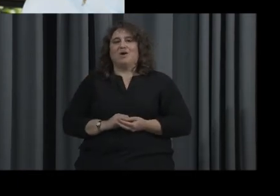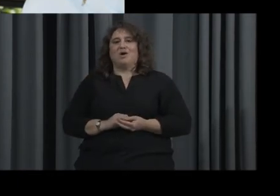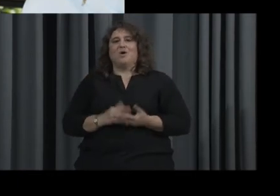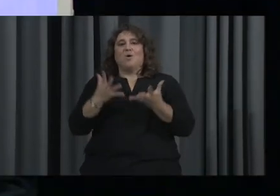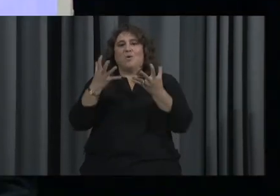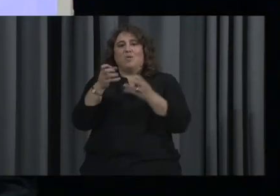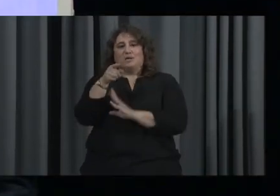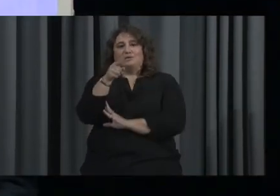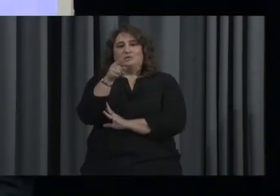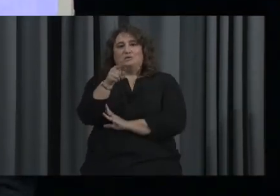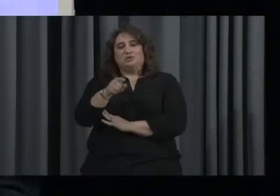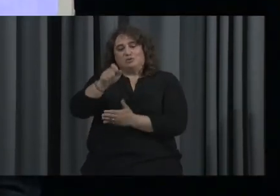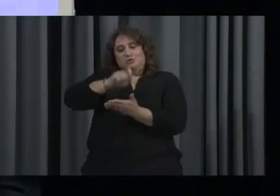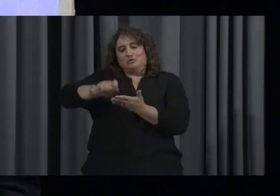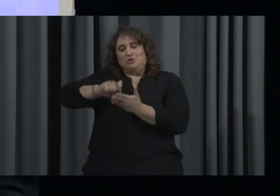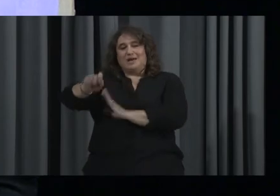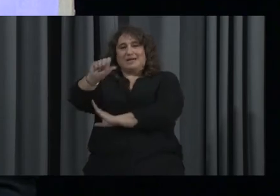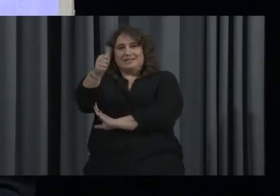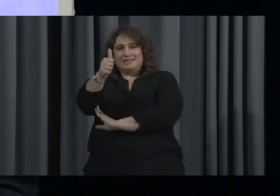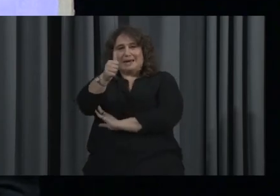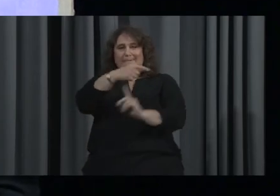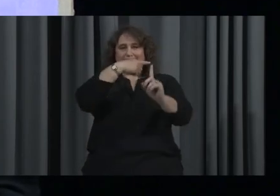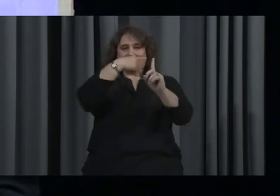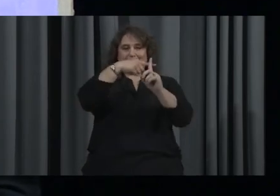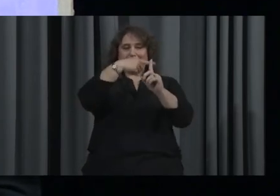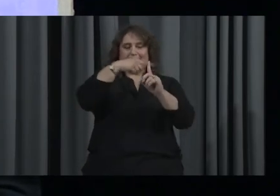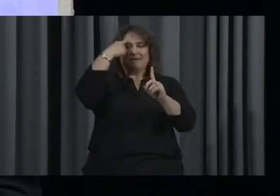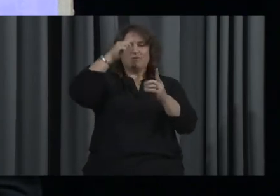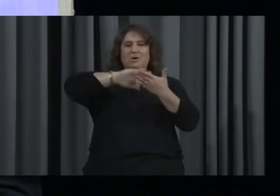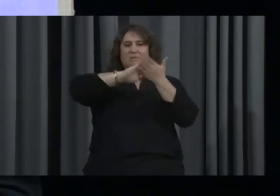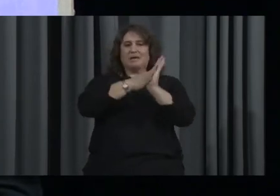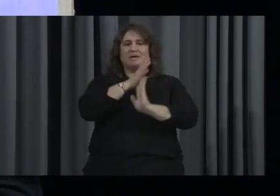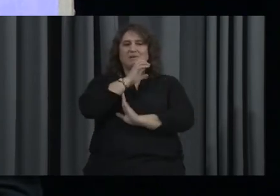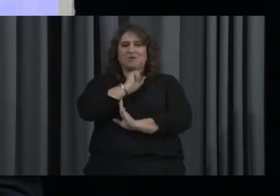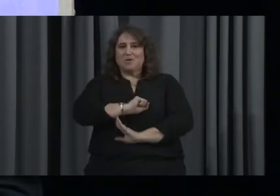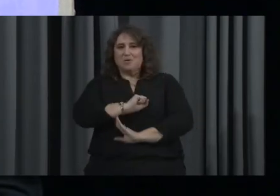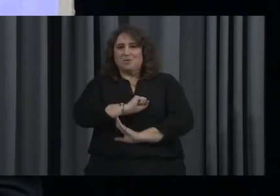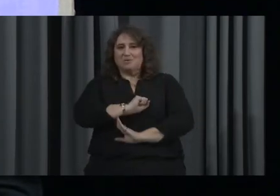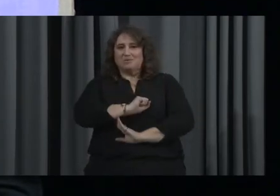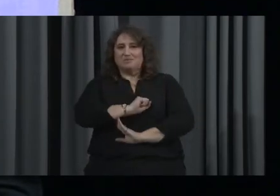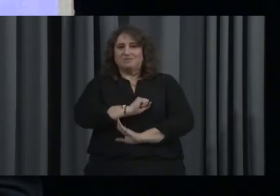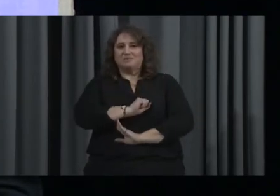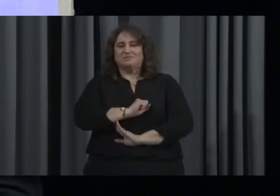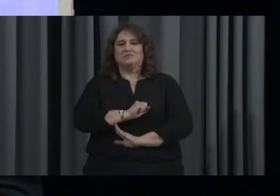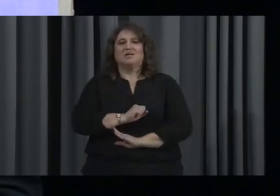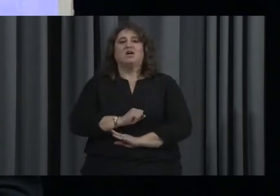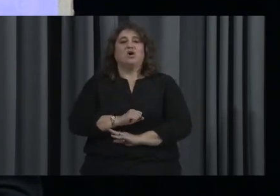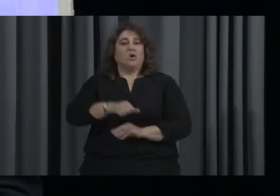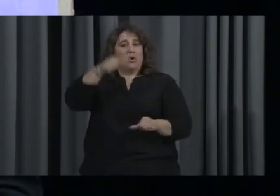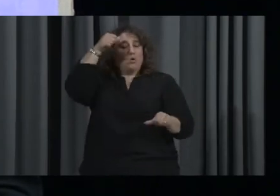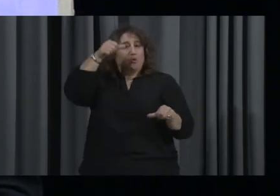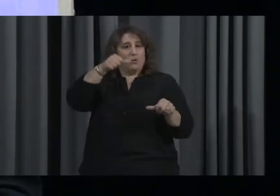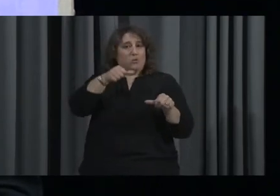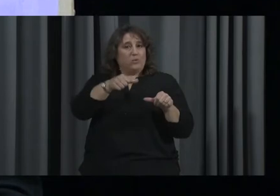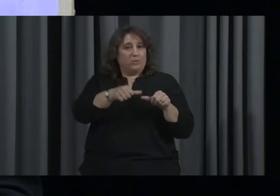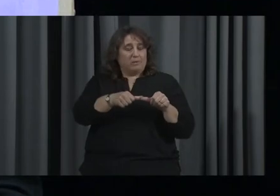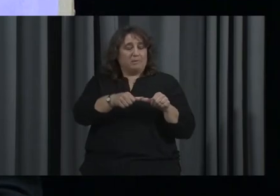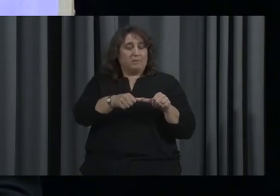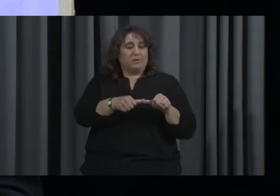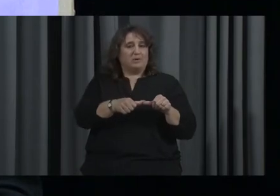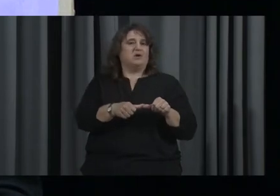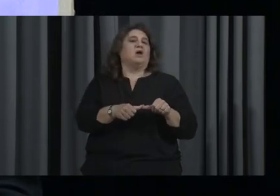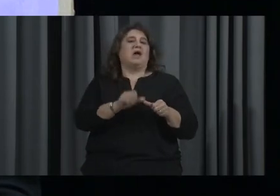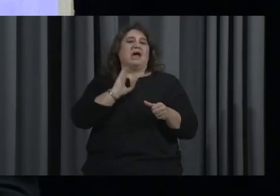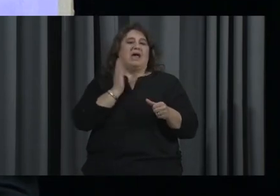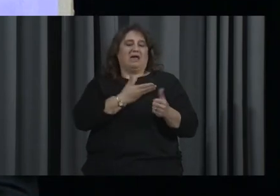write down 10 pros of growing older. If we are to promote our new definition of what it means to age in the new